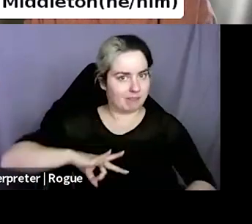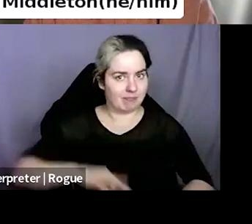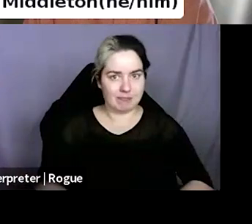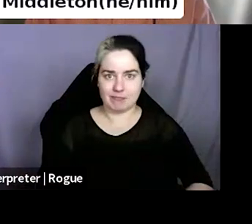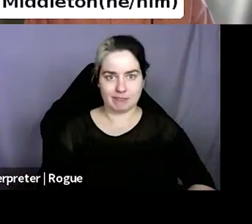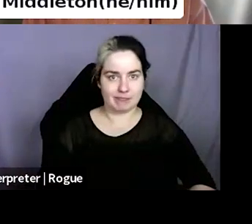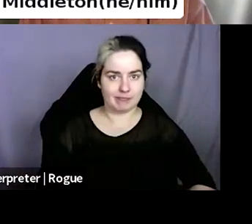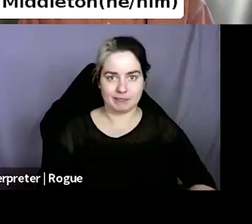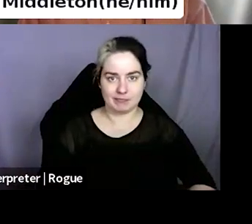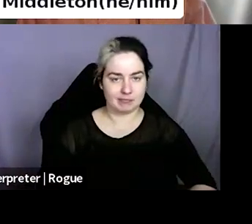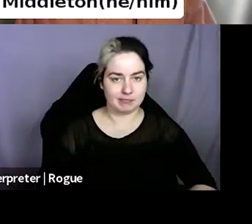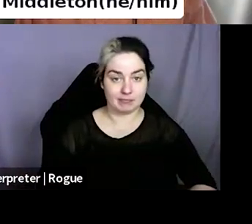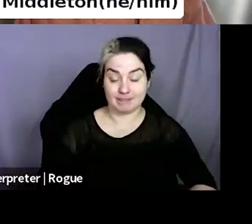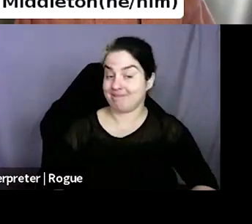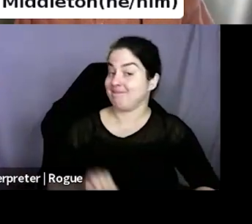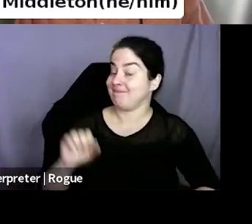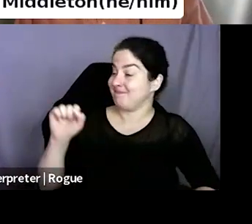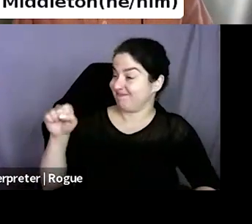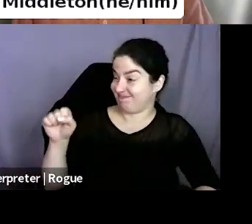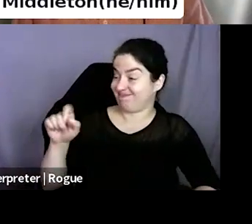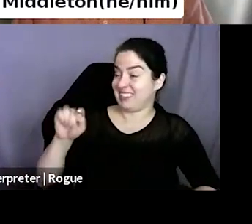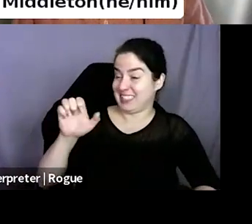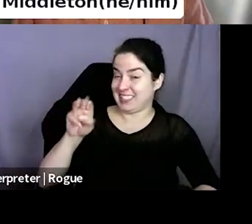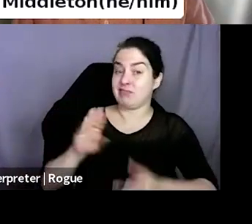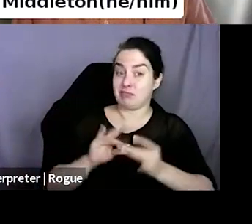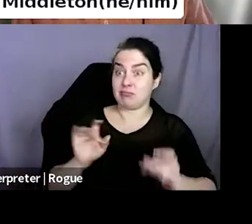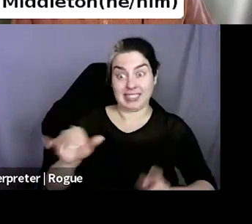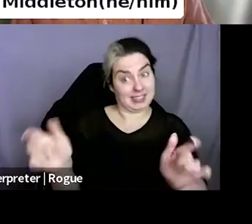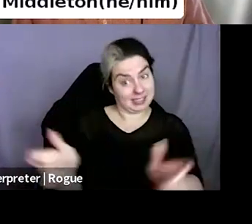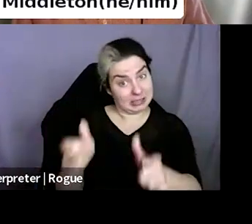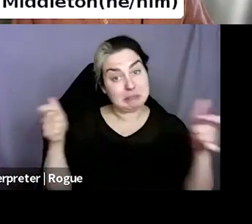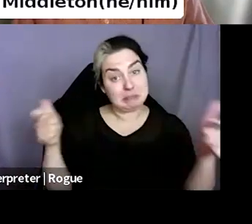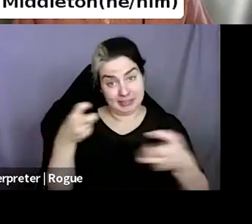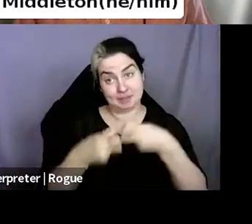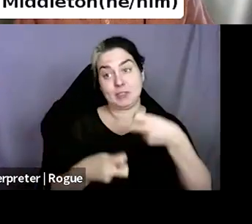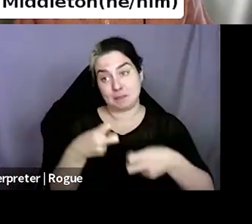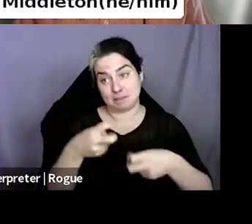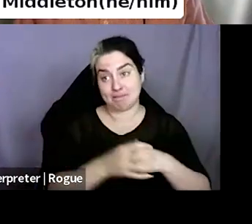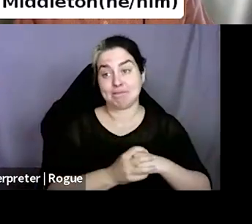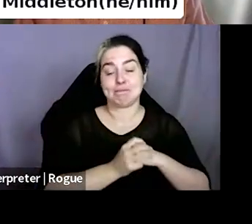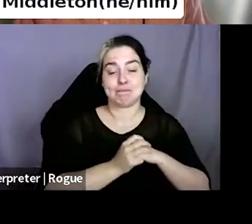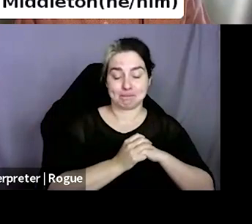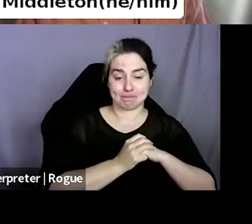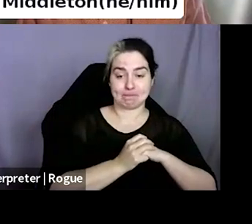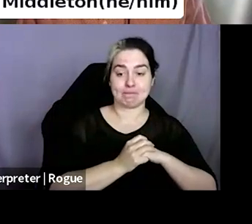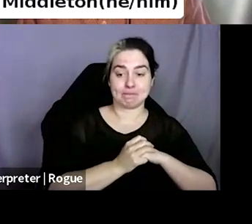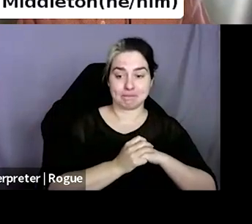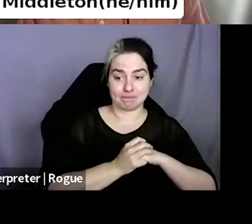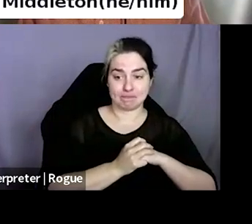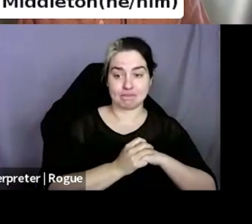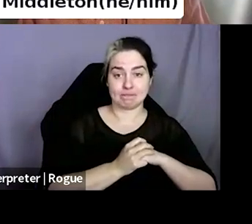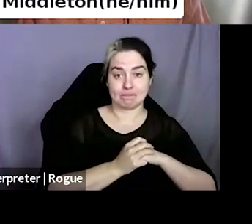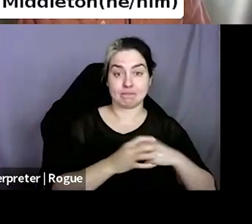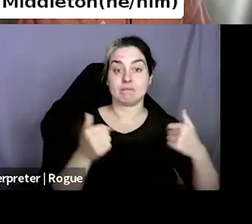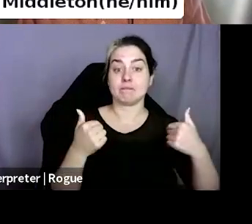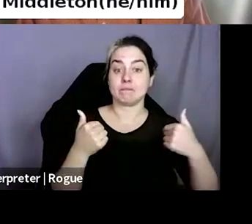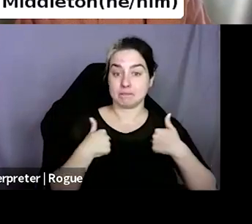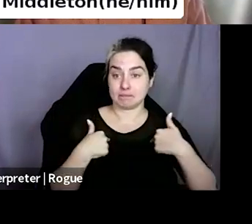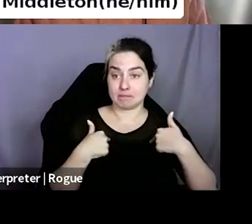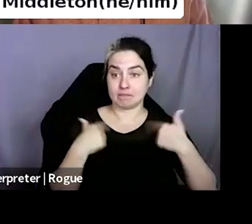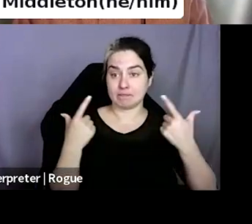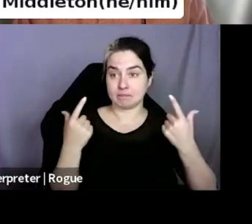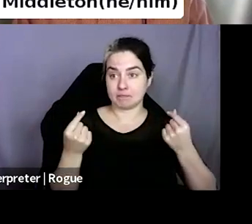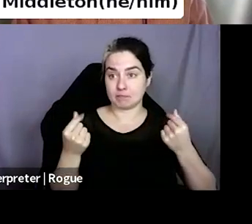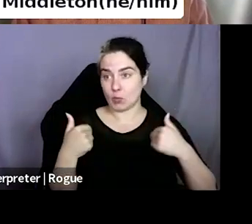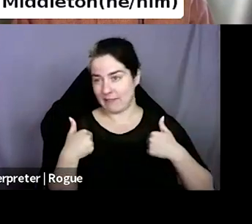Yeah, that is a huge problem. Um, I'm going to actually, we